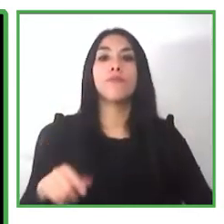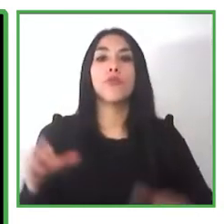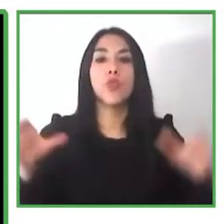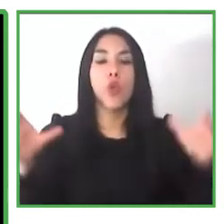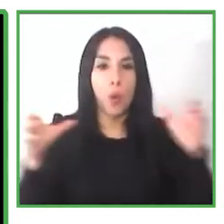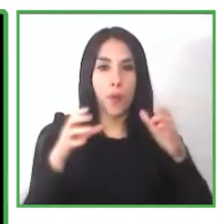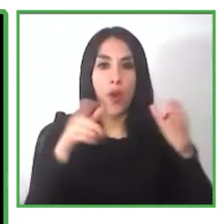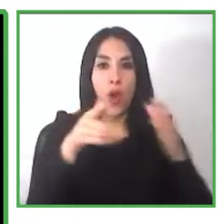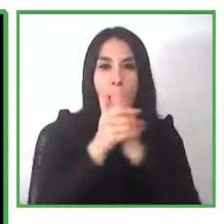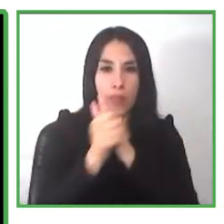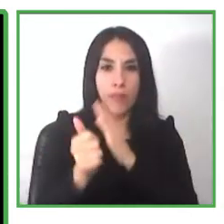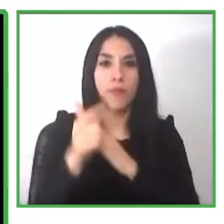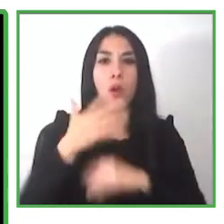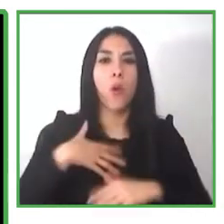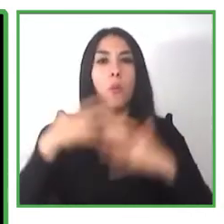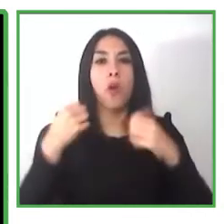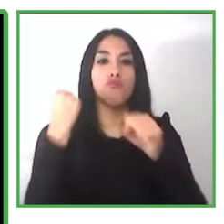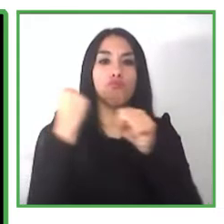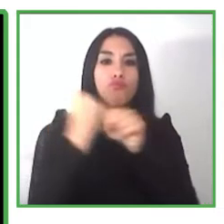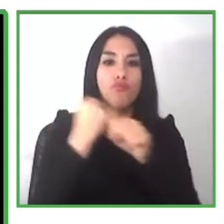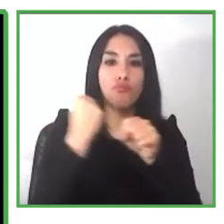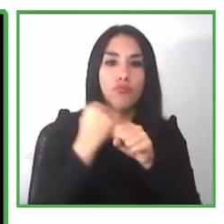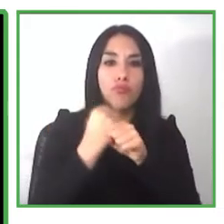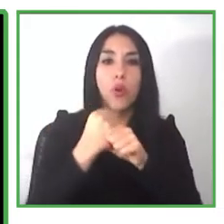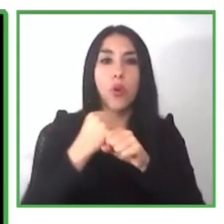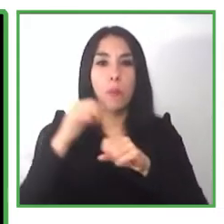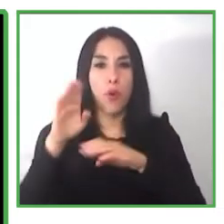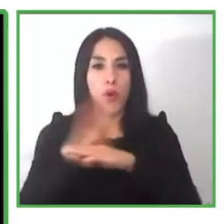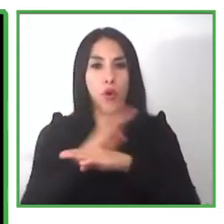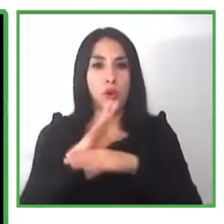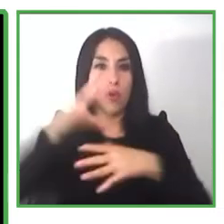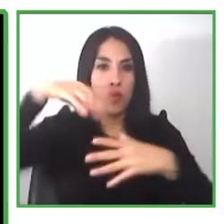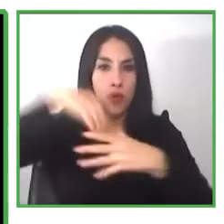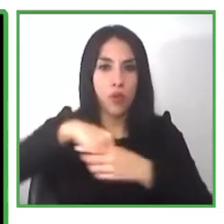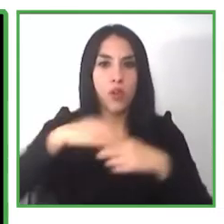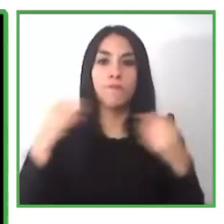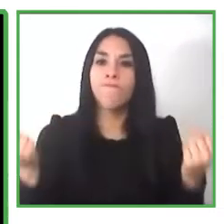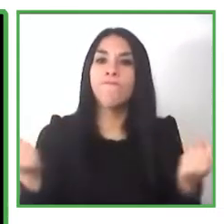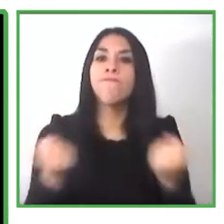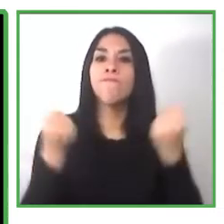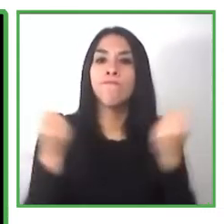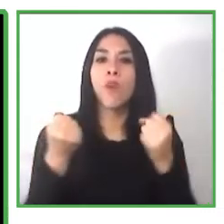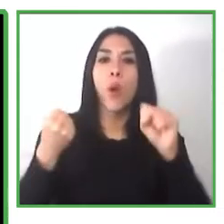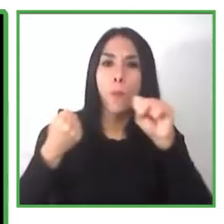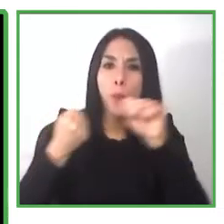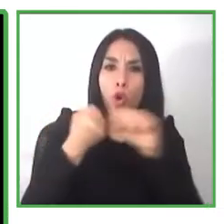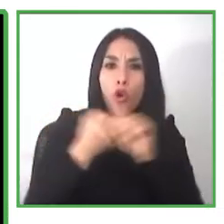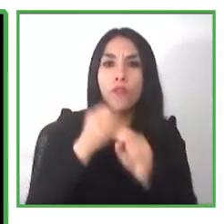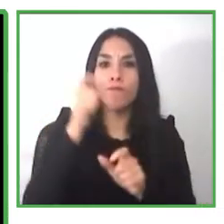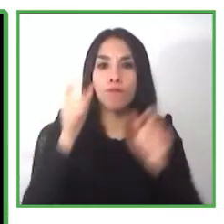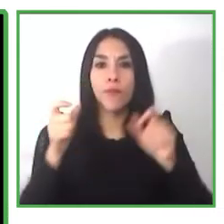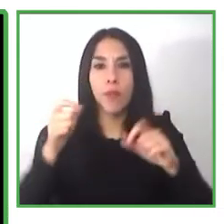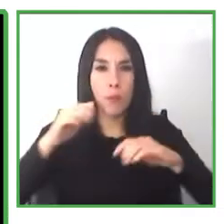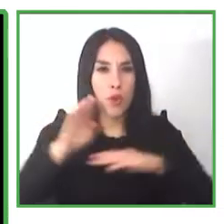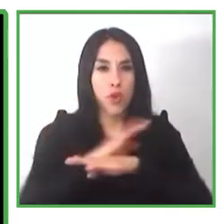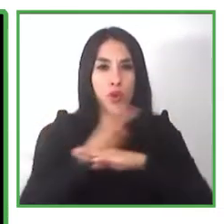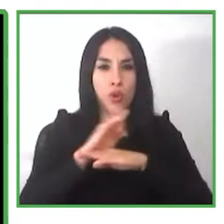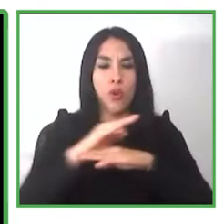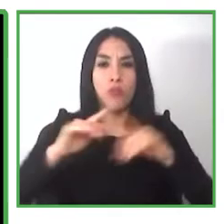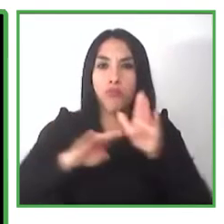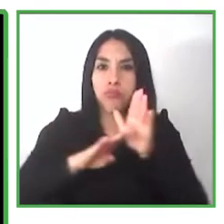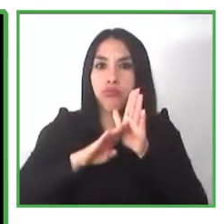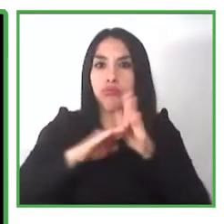create positive opportunities opportunities to sustainable employment we use the five stage model of support employment